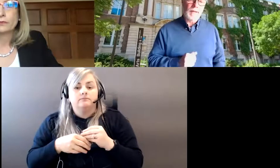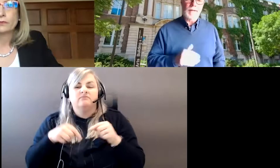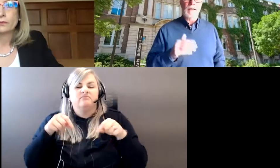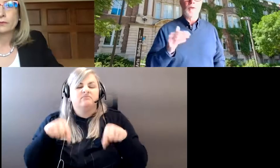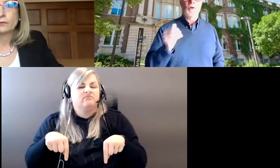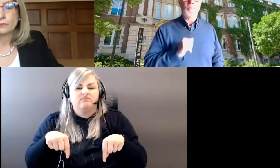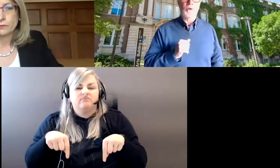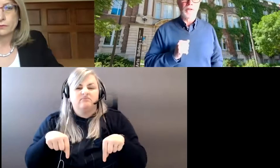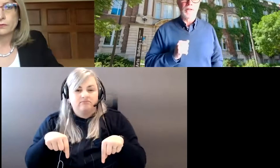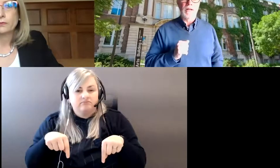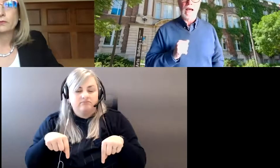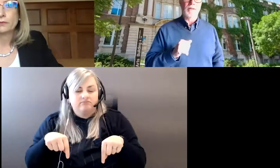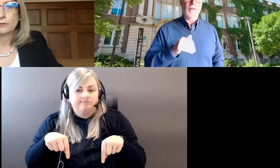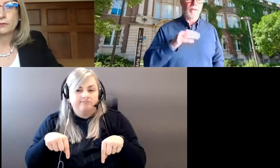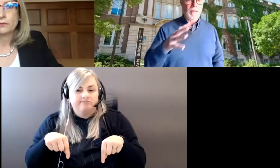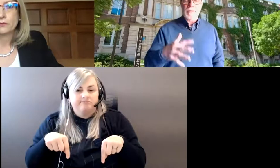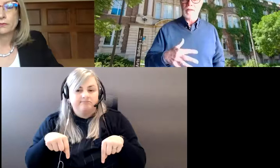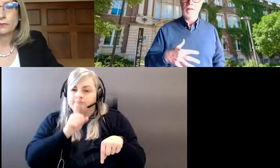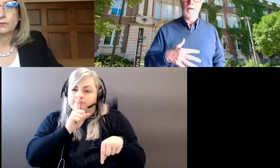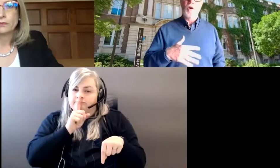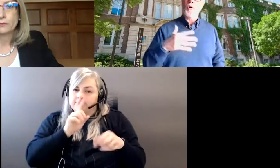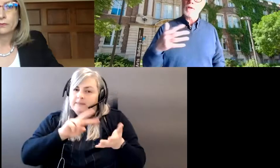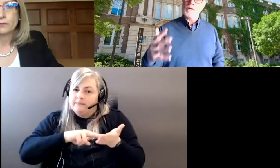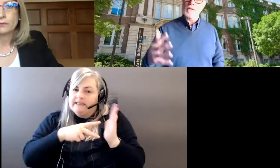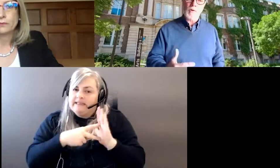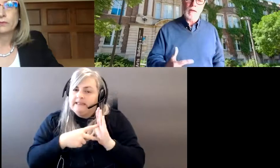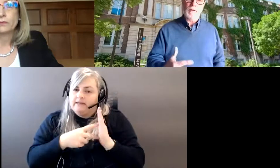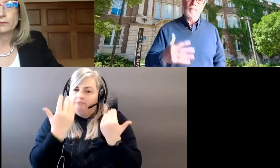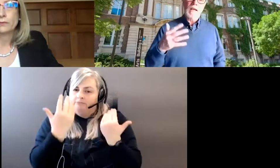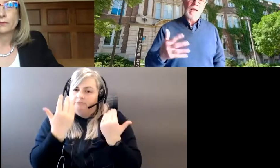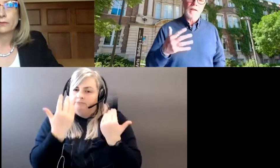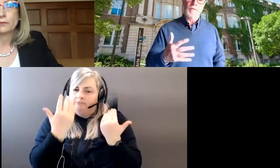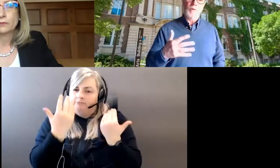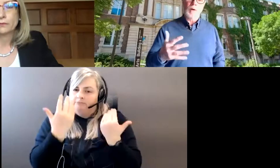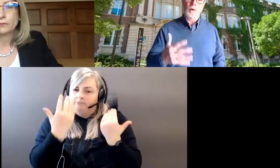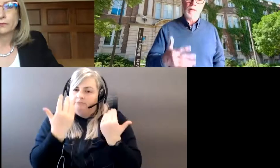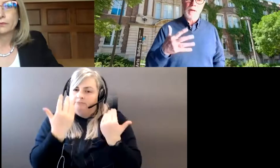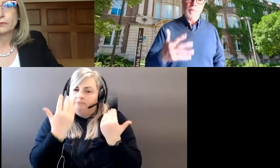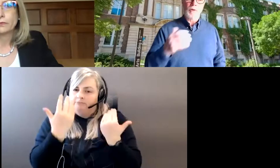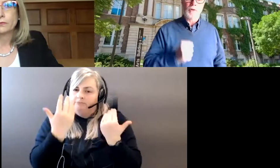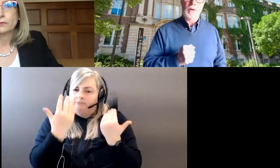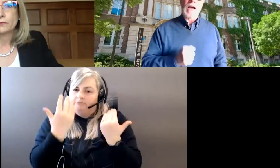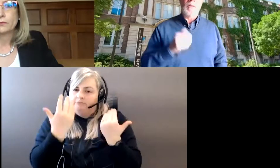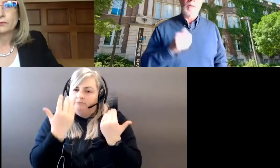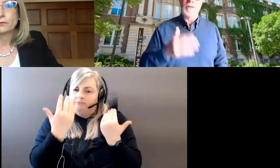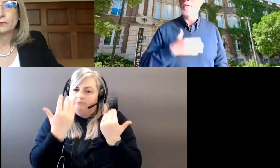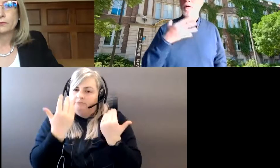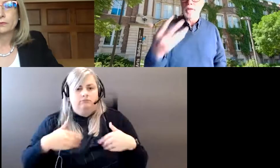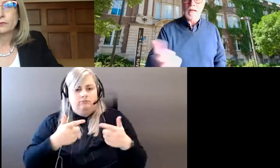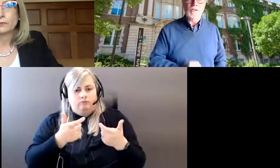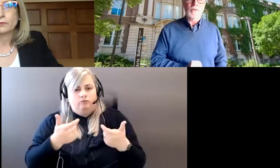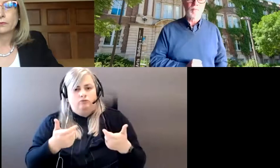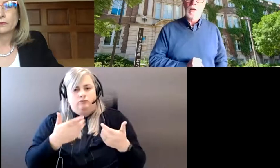be interpreted as limiting or constraining any of the great work that people are doing now. It's not an